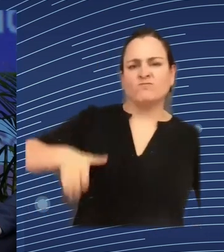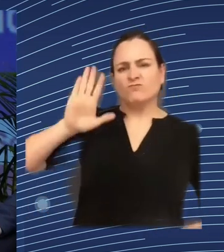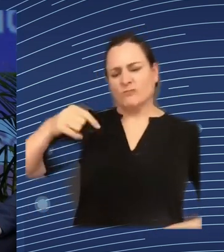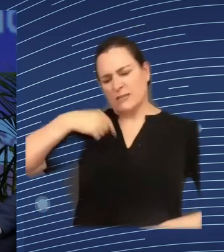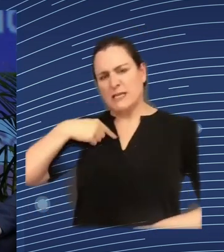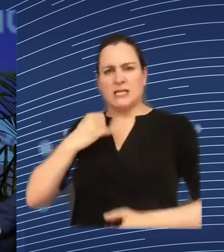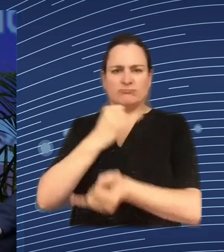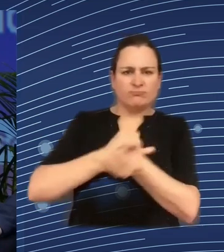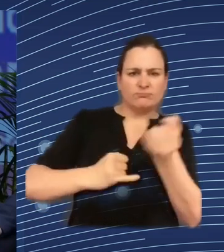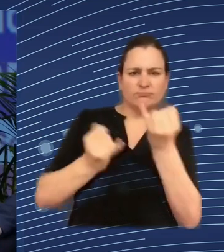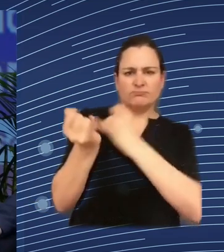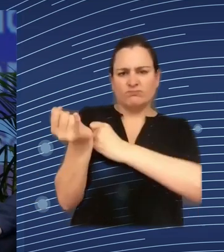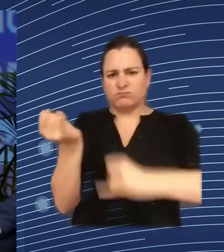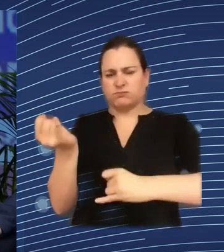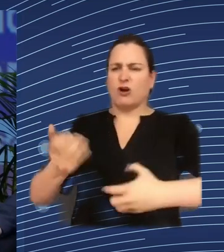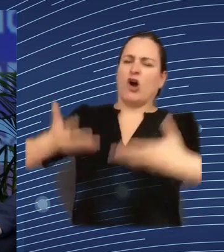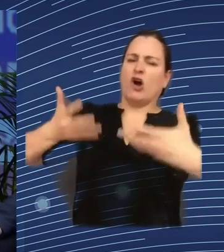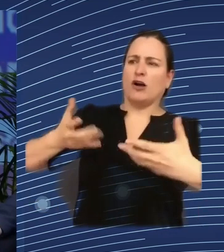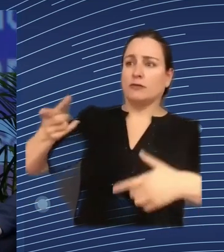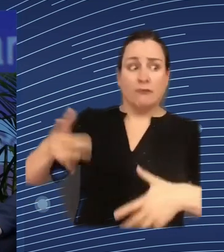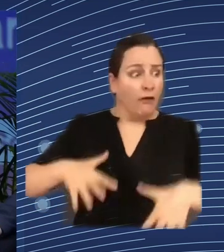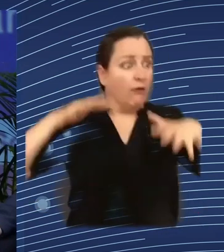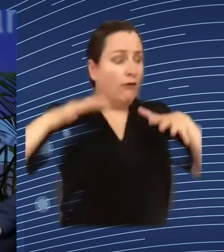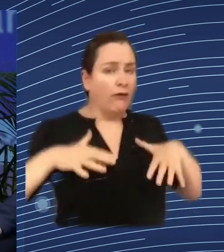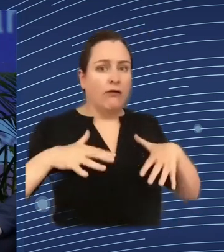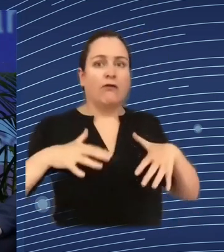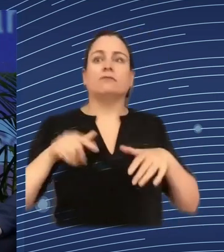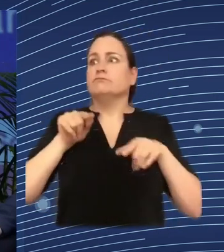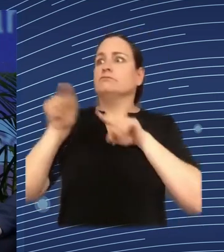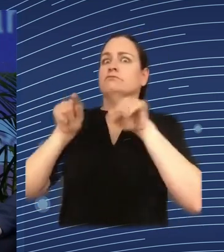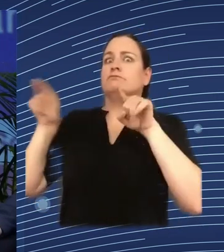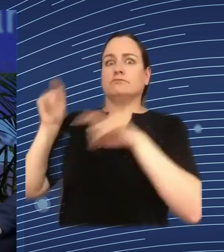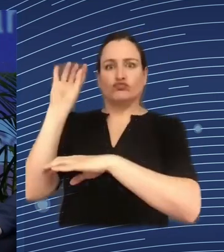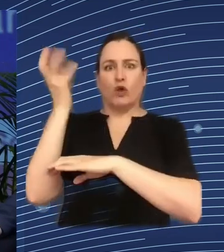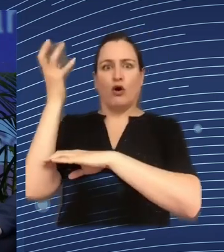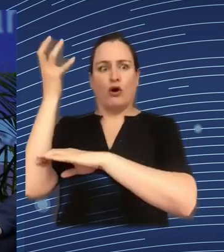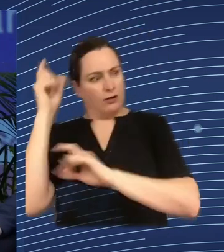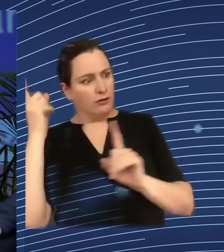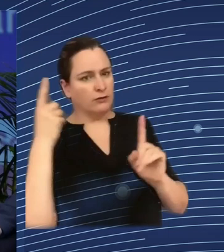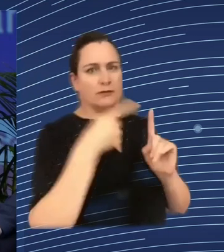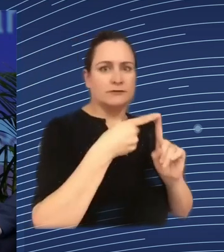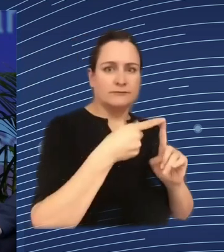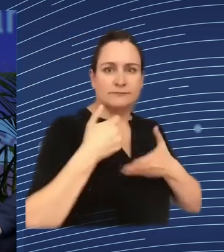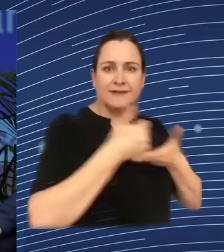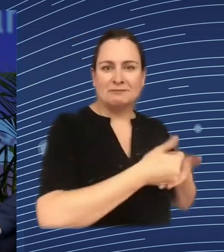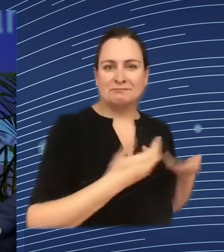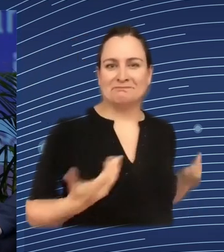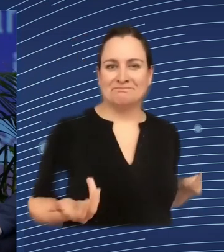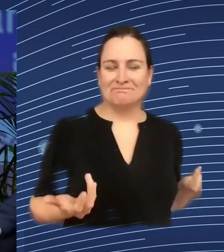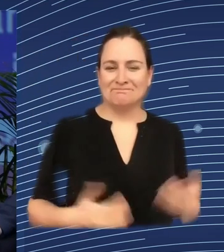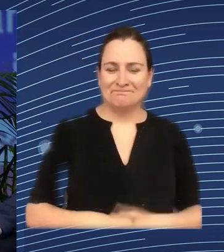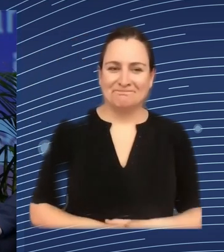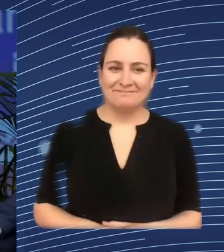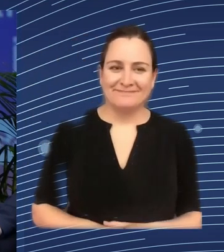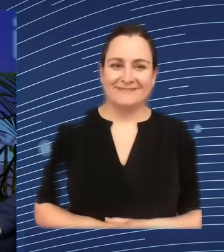trying to deal with an NLP chatbot also in the litigation we brought to Amsterdam for robo-firings where people have